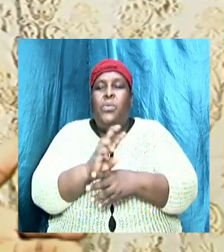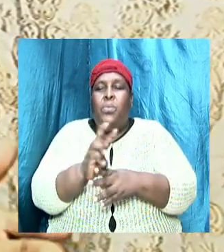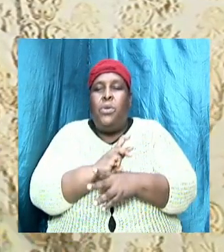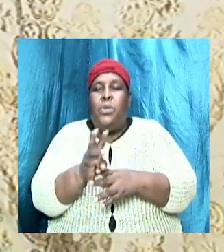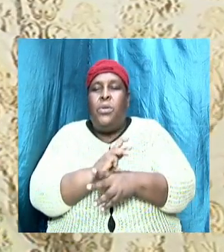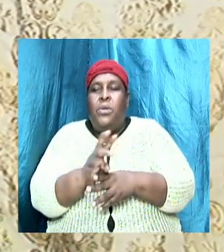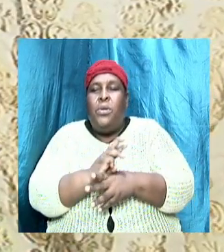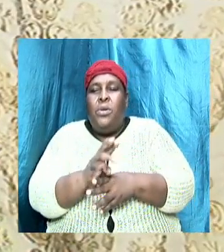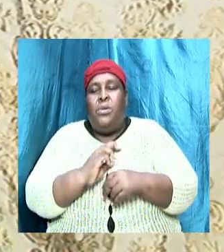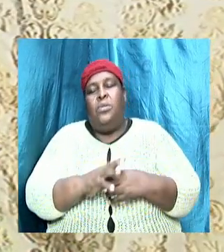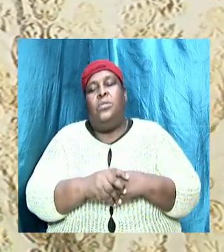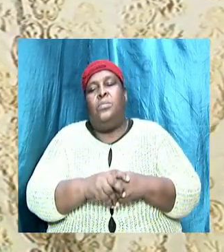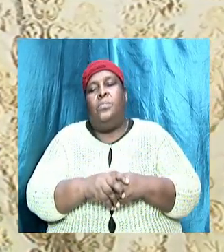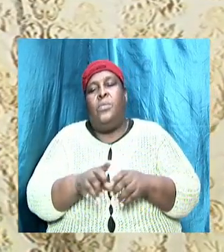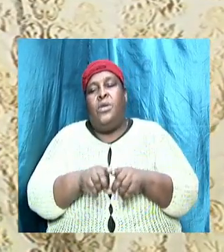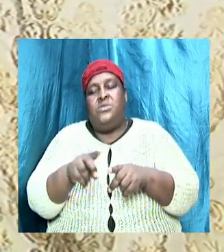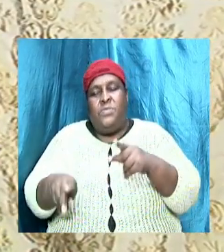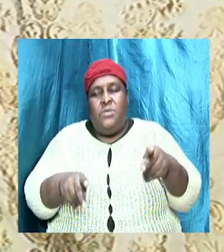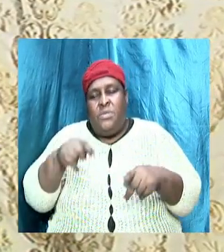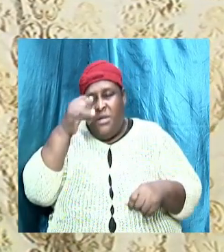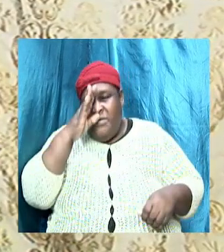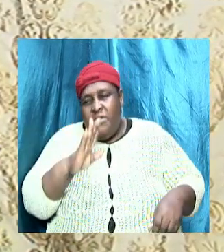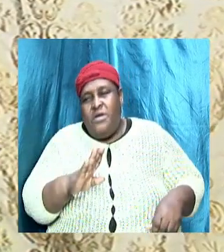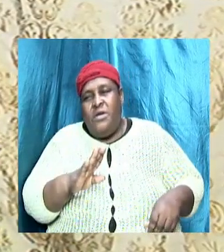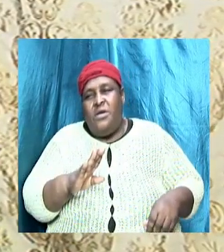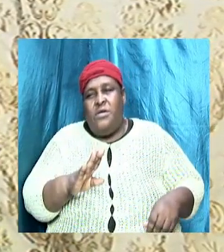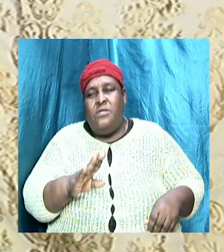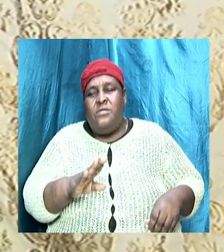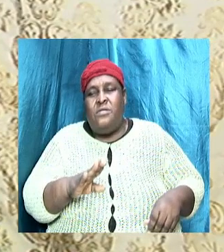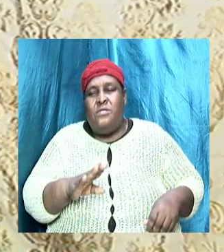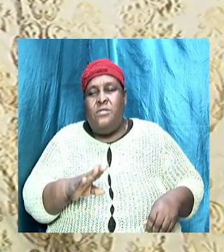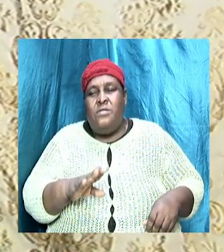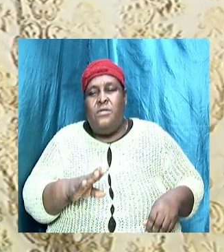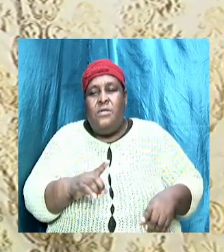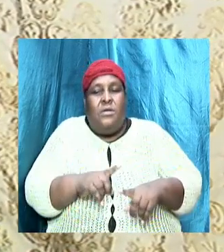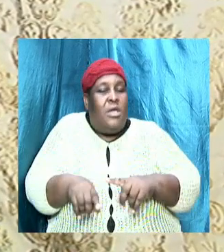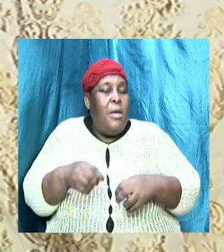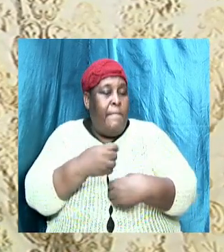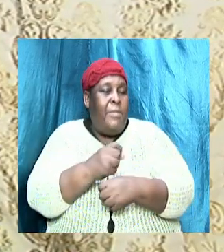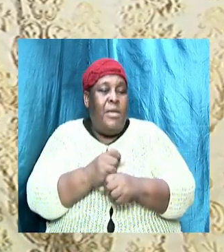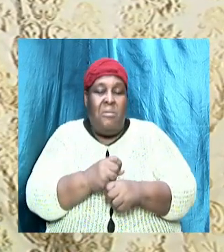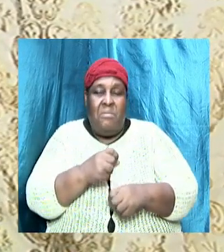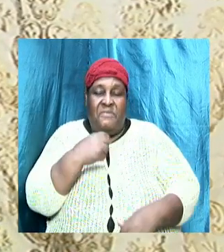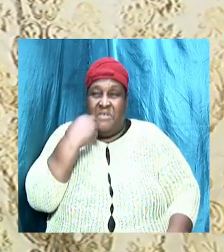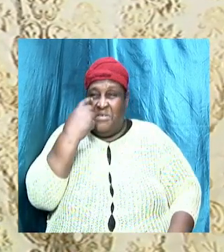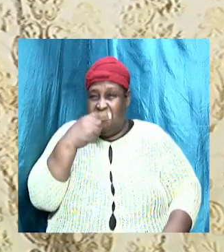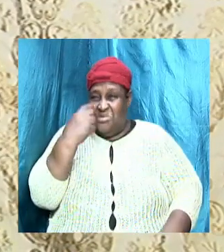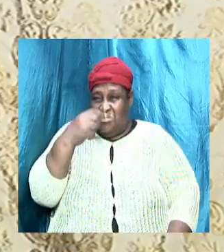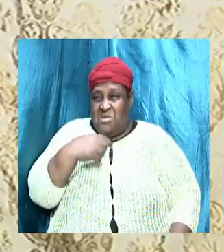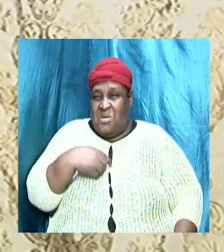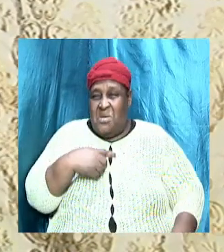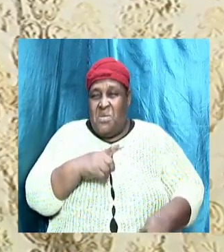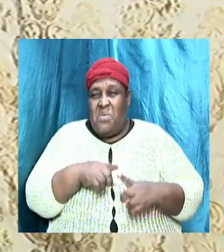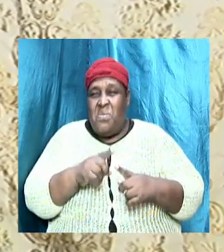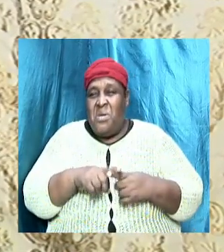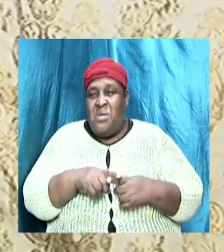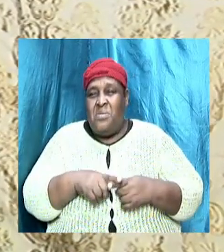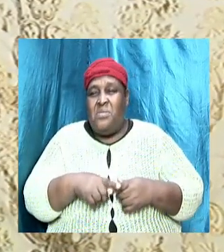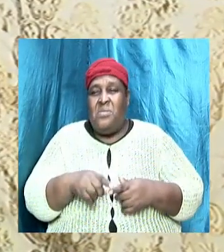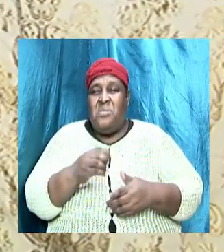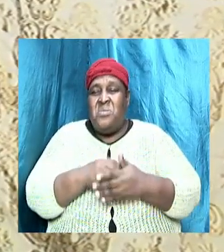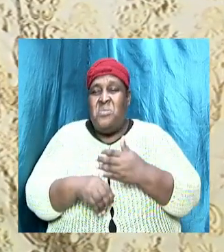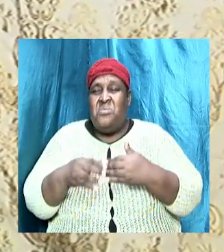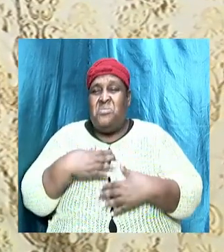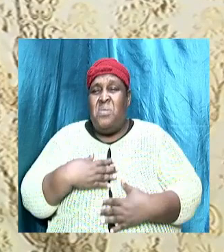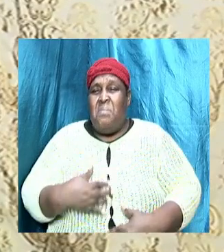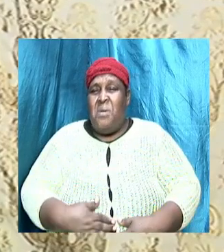thing. And as people of God, we can't make up our faces when we hear somebody come and talk about living. It is